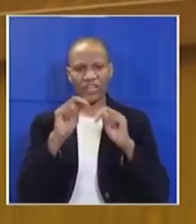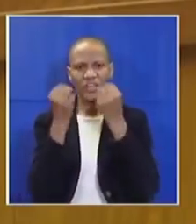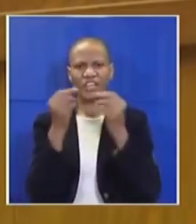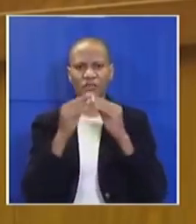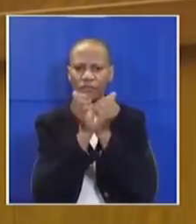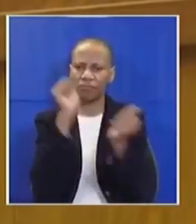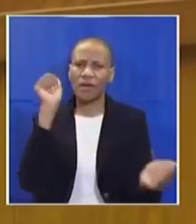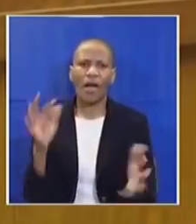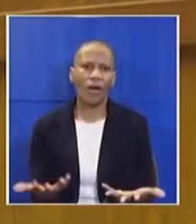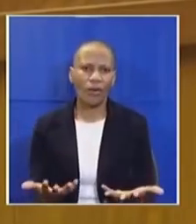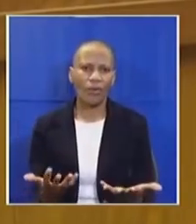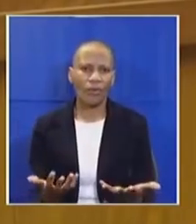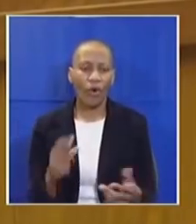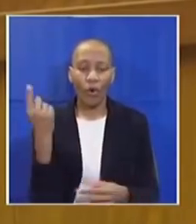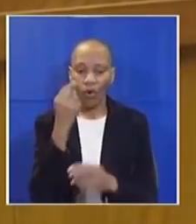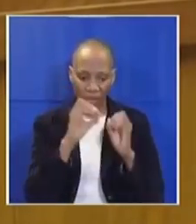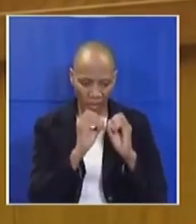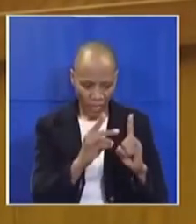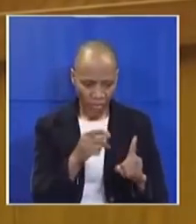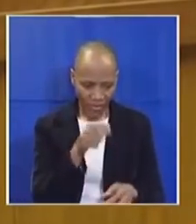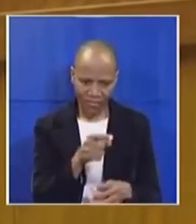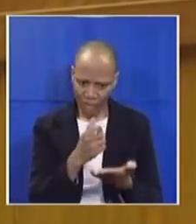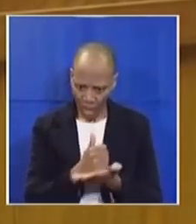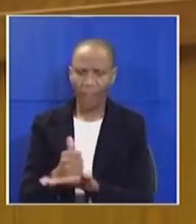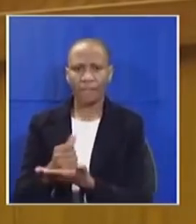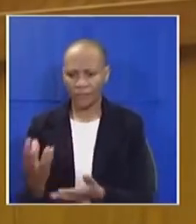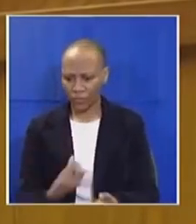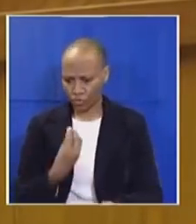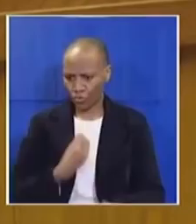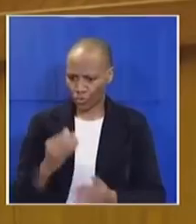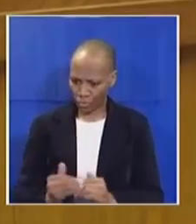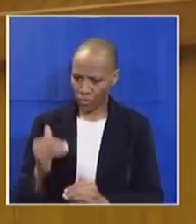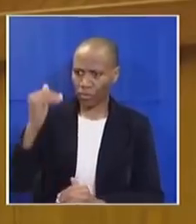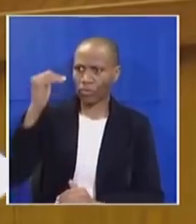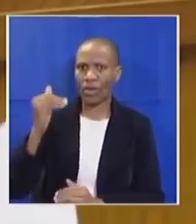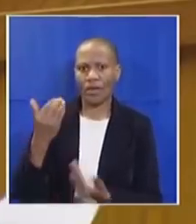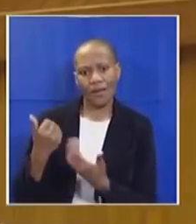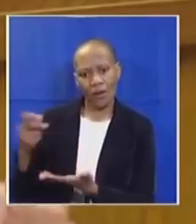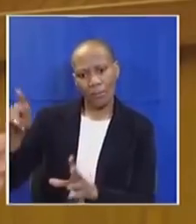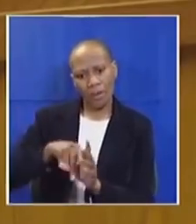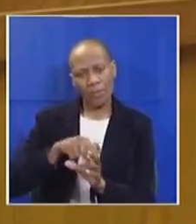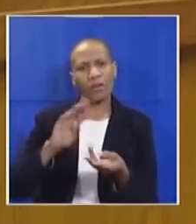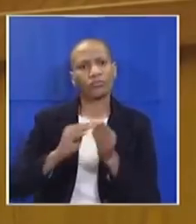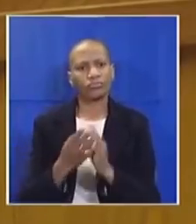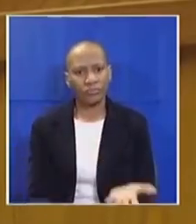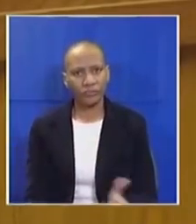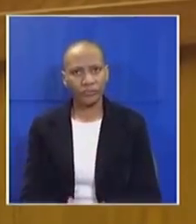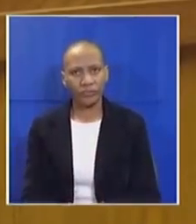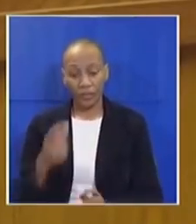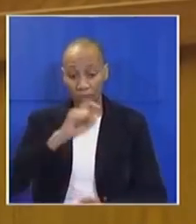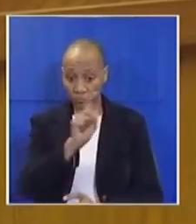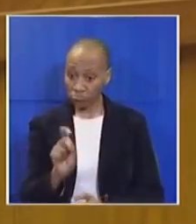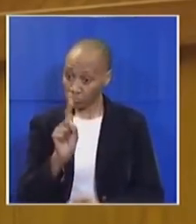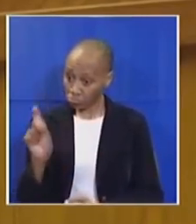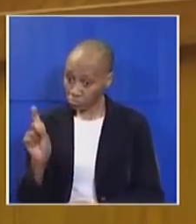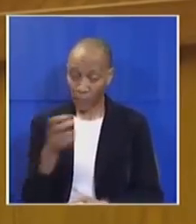education, when it is only education that would make adults who can contribute meaningfully to society? We must ask ourselves, Minister,